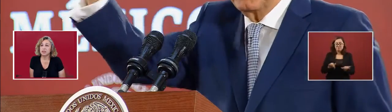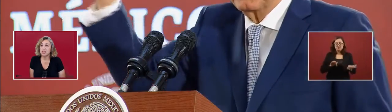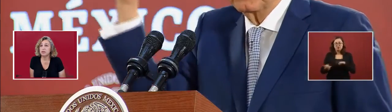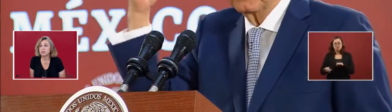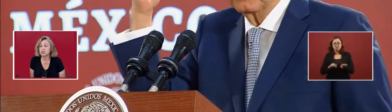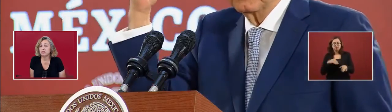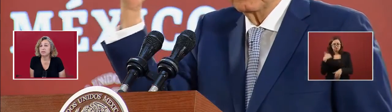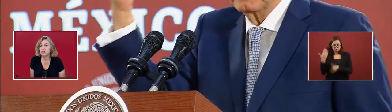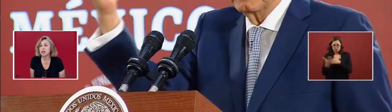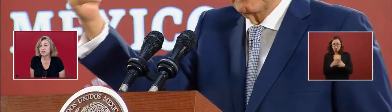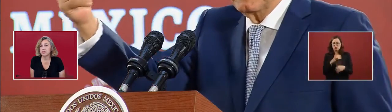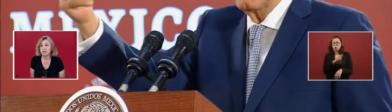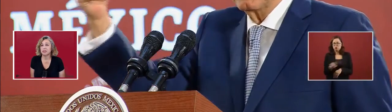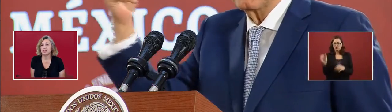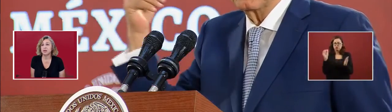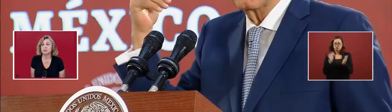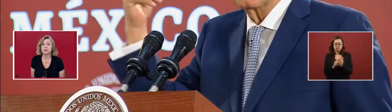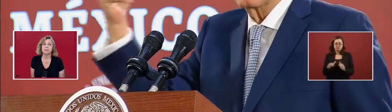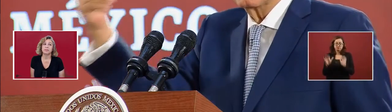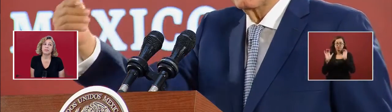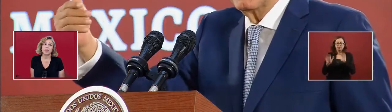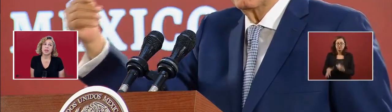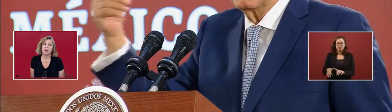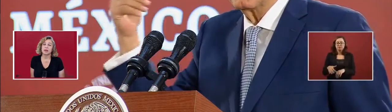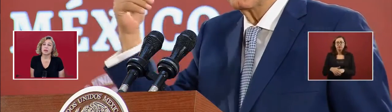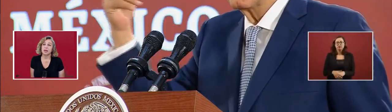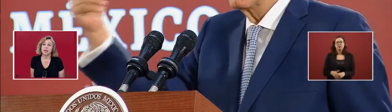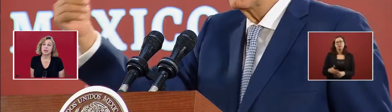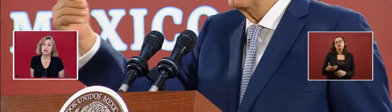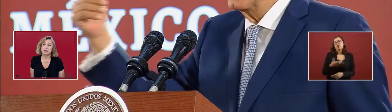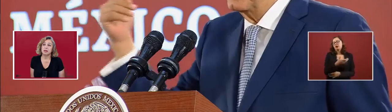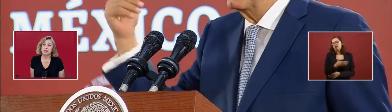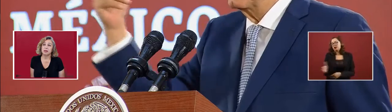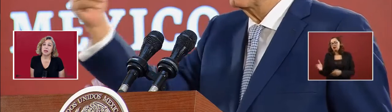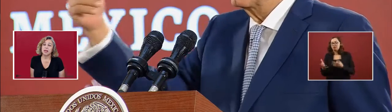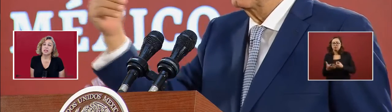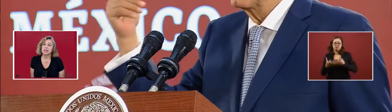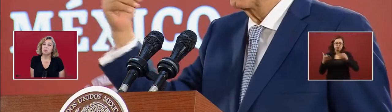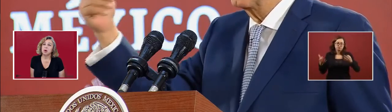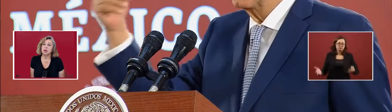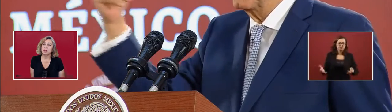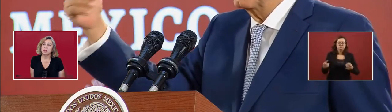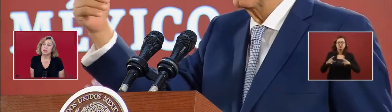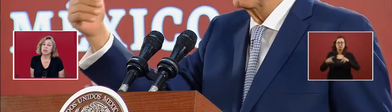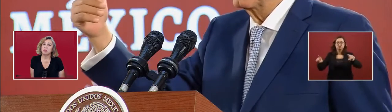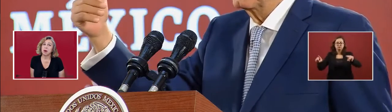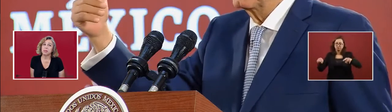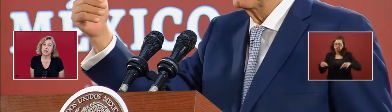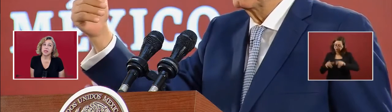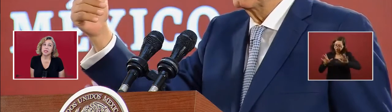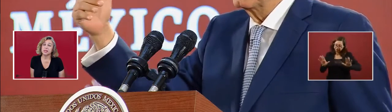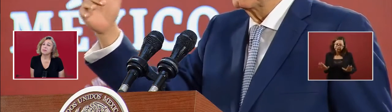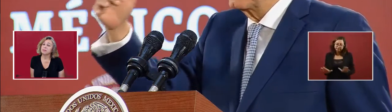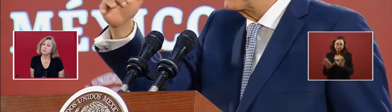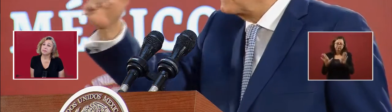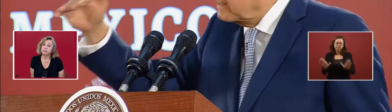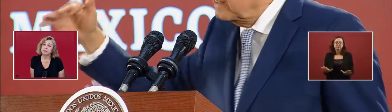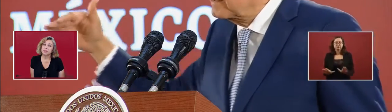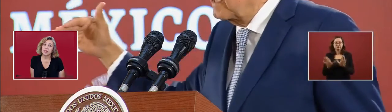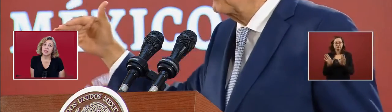,000 jobs to 400,000 jobs in small little properties.